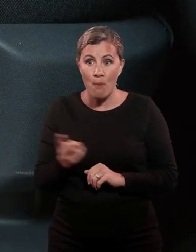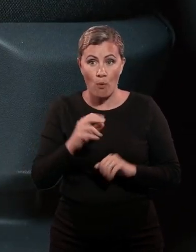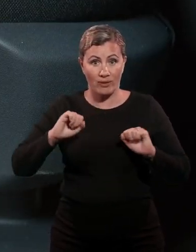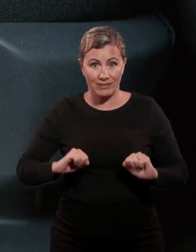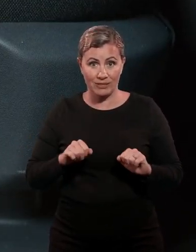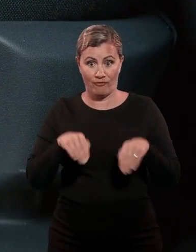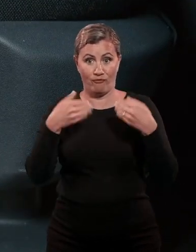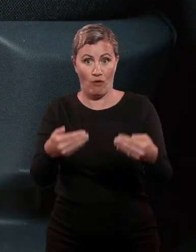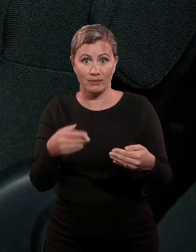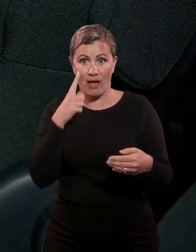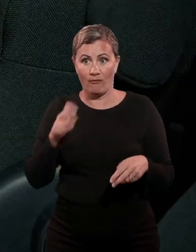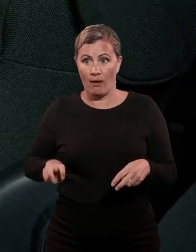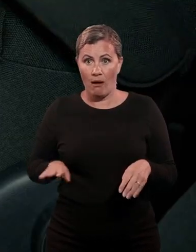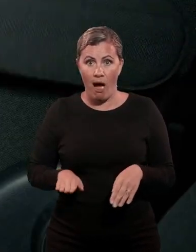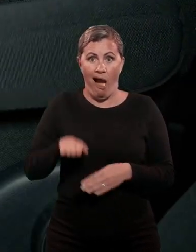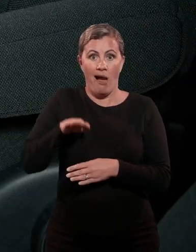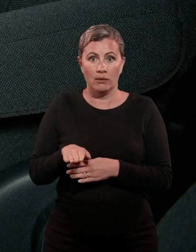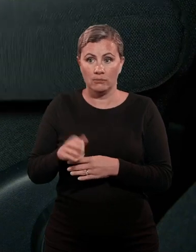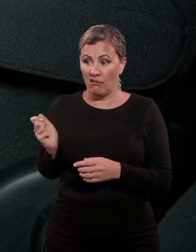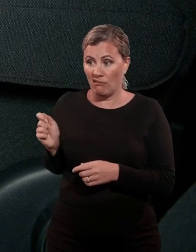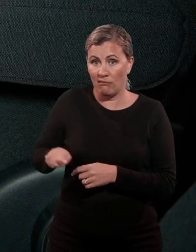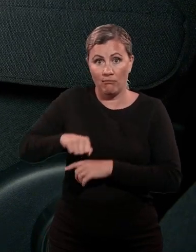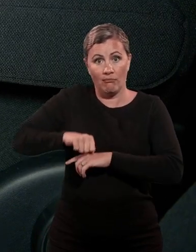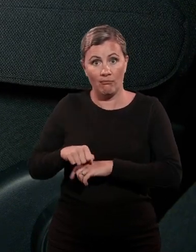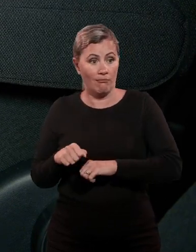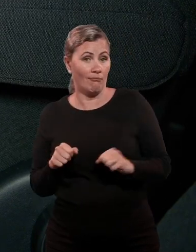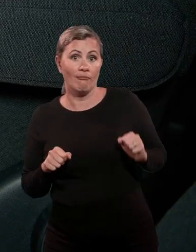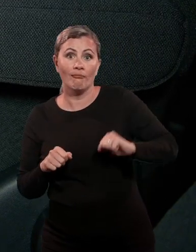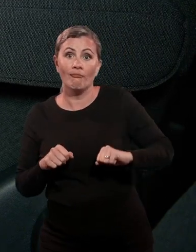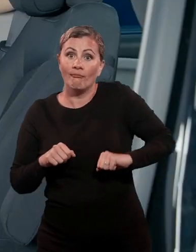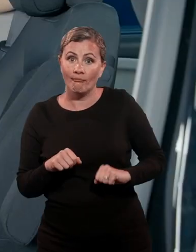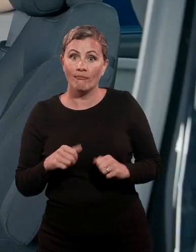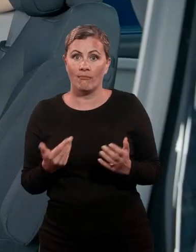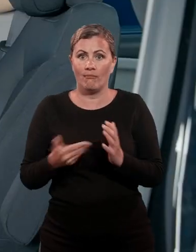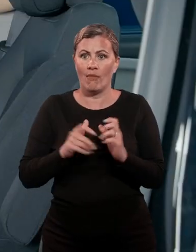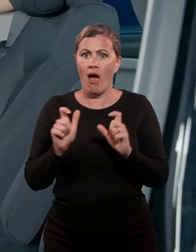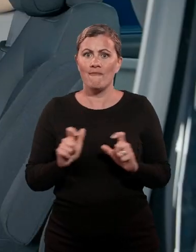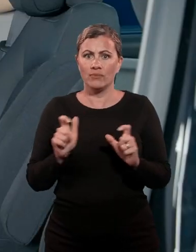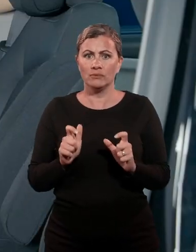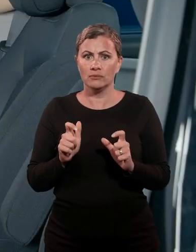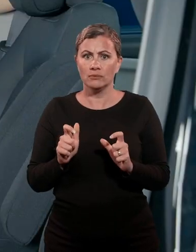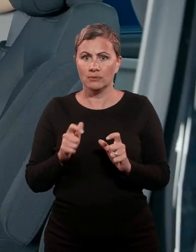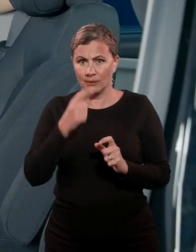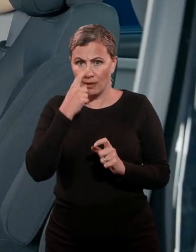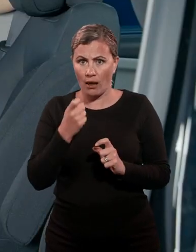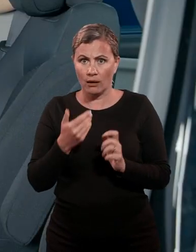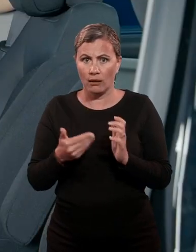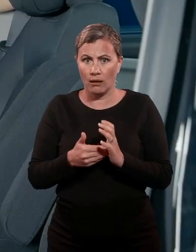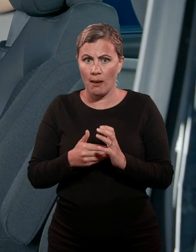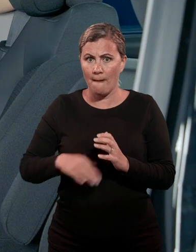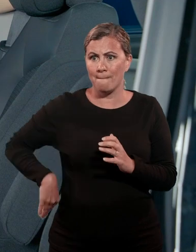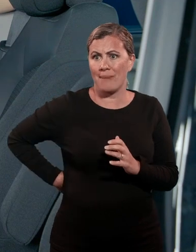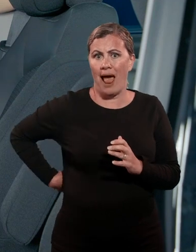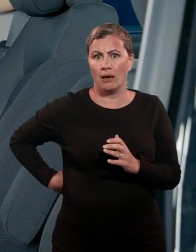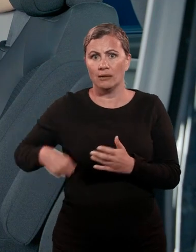are height-adjustable, and also come with height-adjustable armrests as standard. Taking comfort one step further, a massage function with